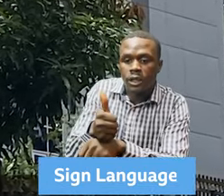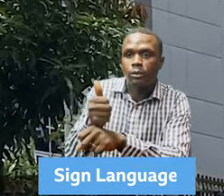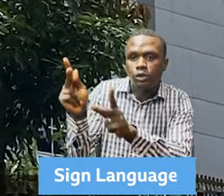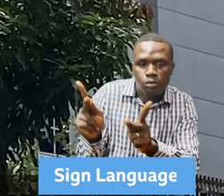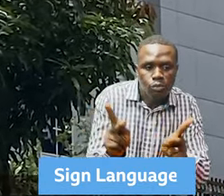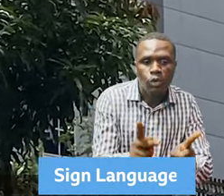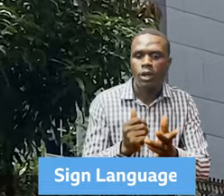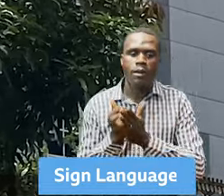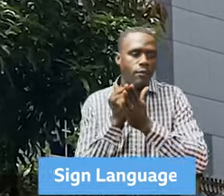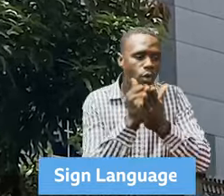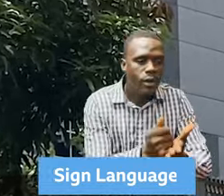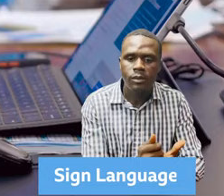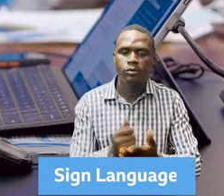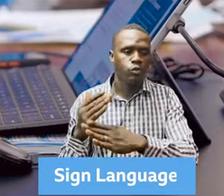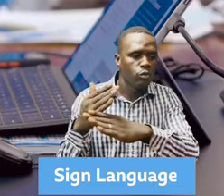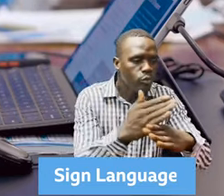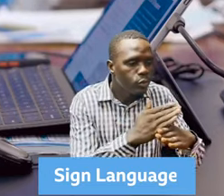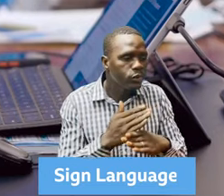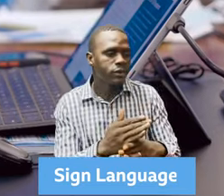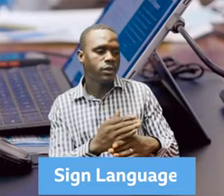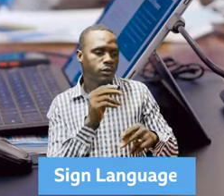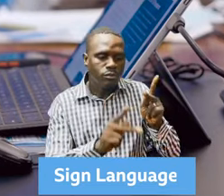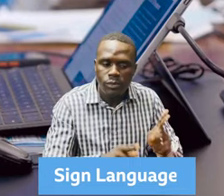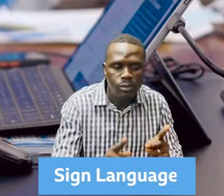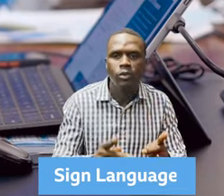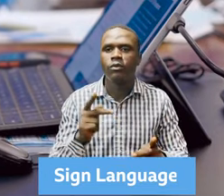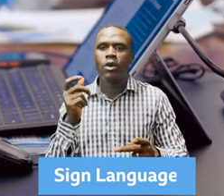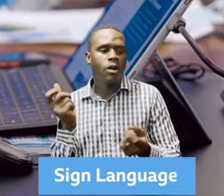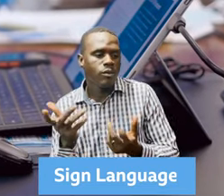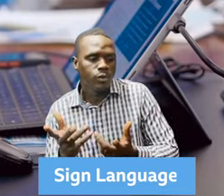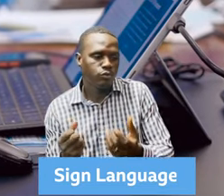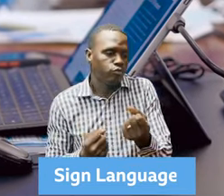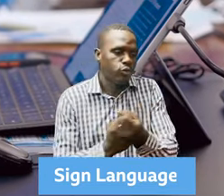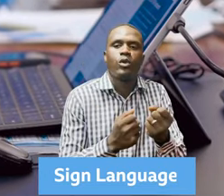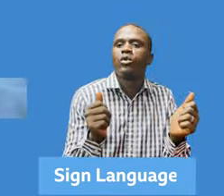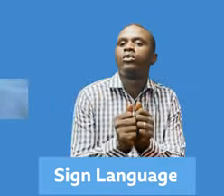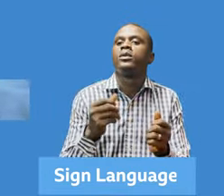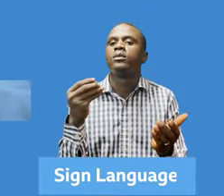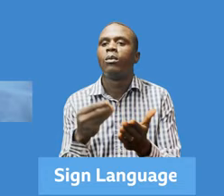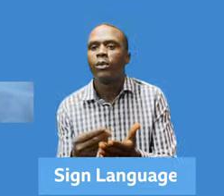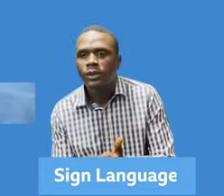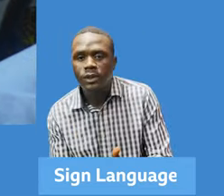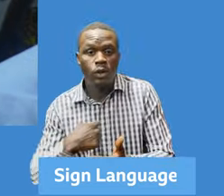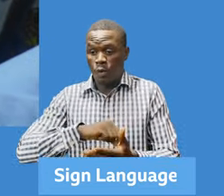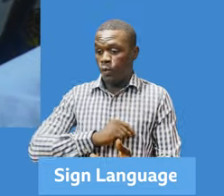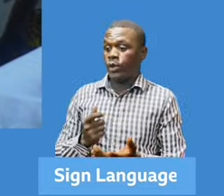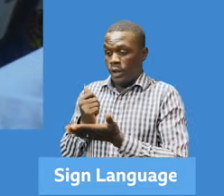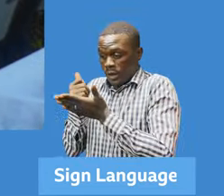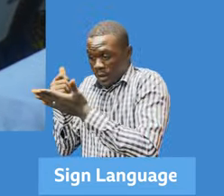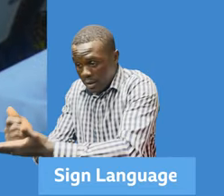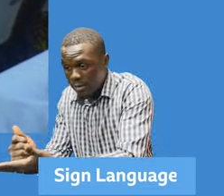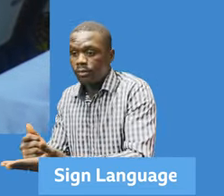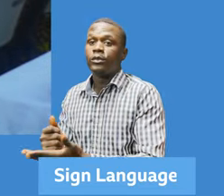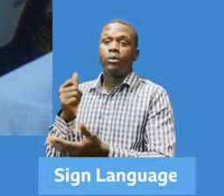of the consumer protection guidelines. We're also working with the financial service providers to improve access to finance, most